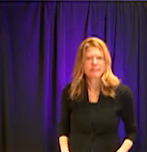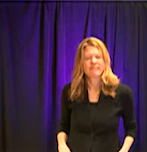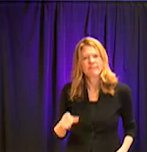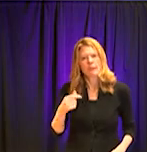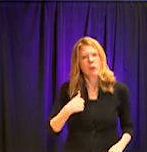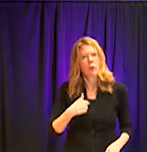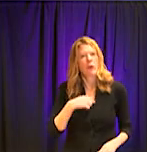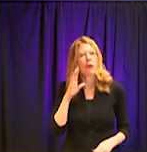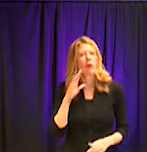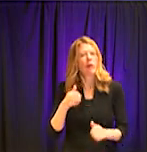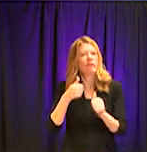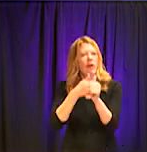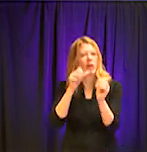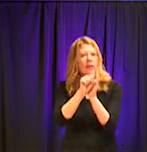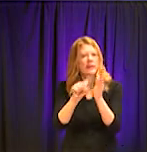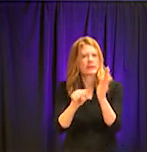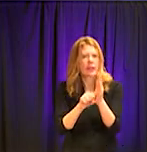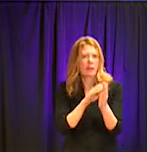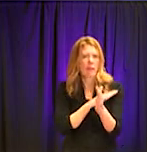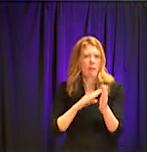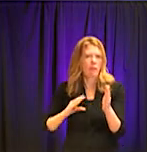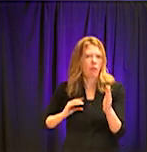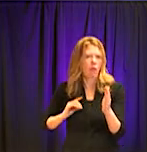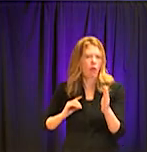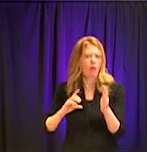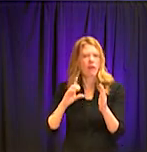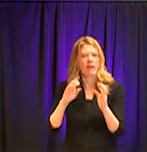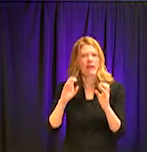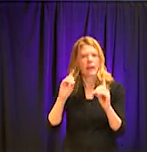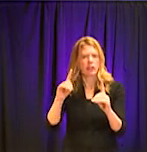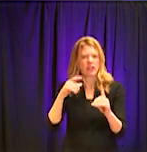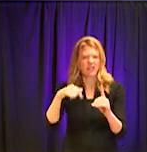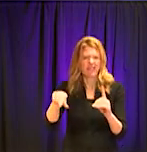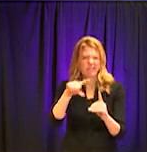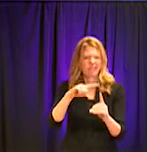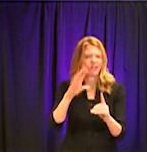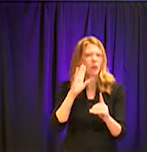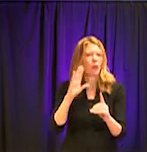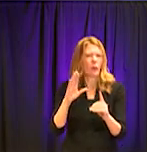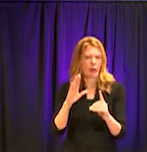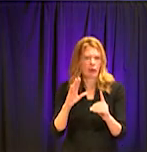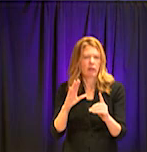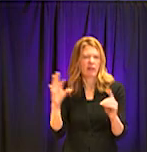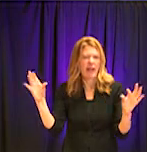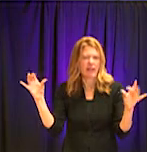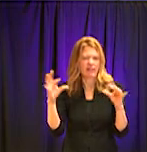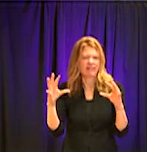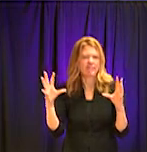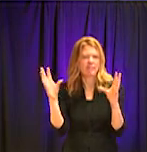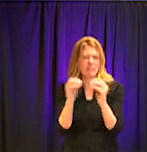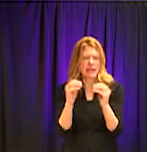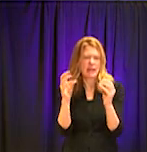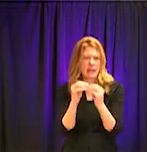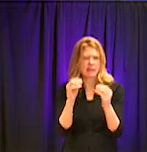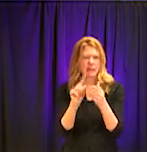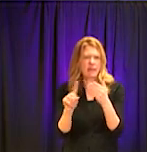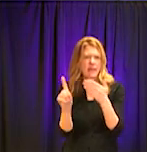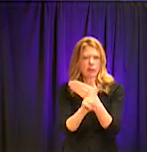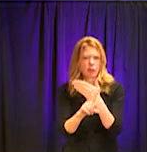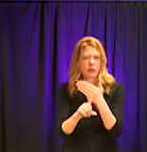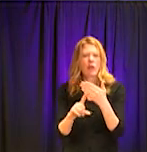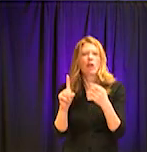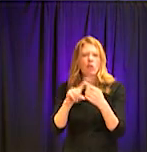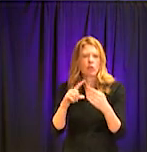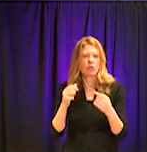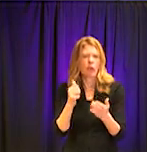state board of education will be meeting next week and they will be making some decisions that will come down as guidance to the local school